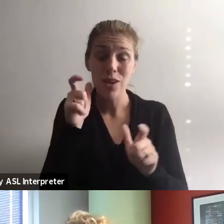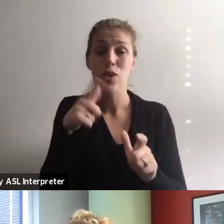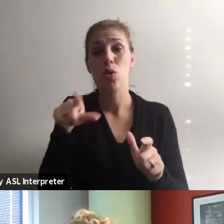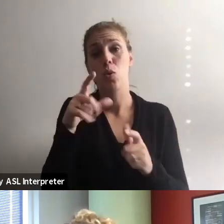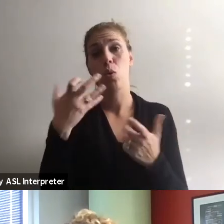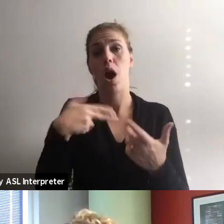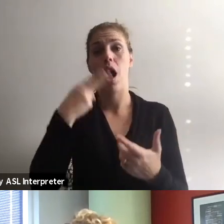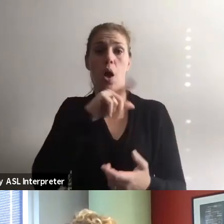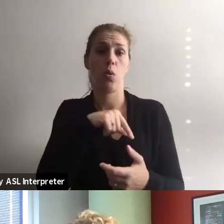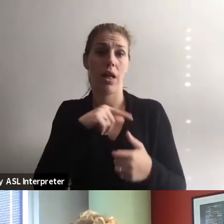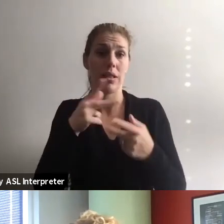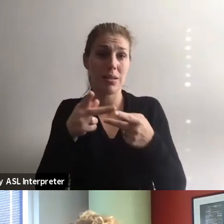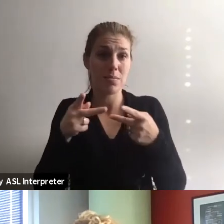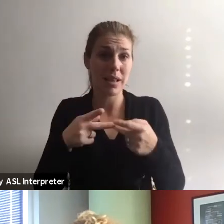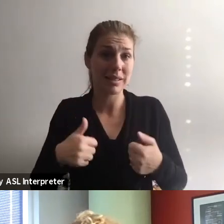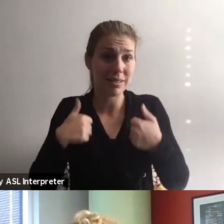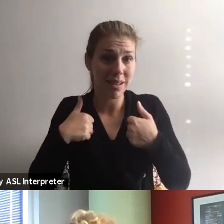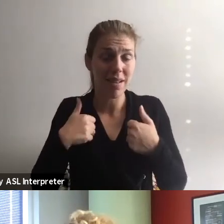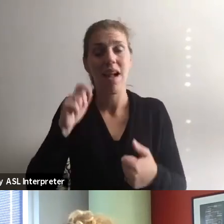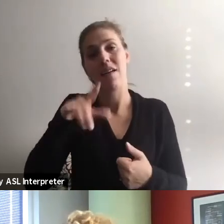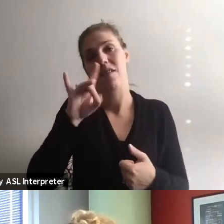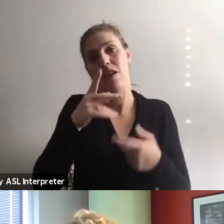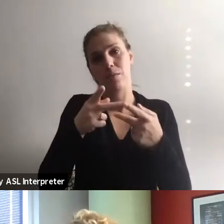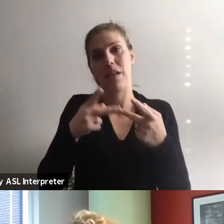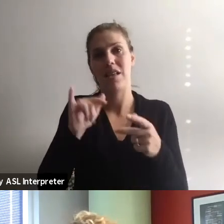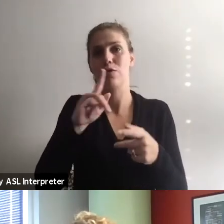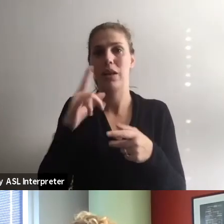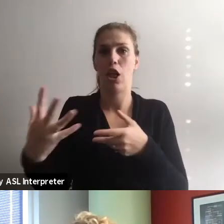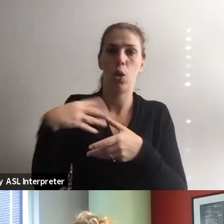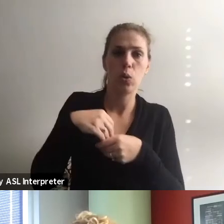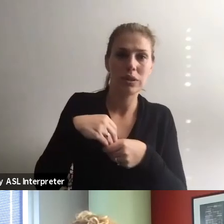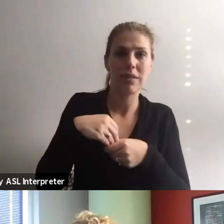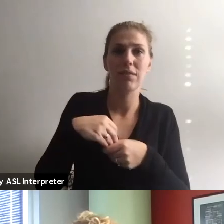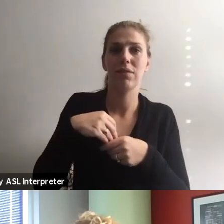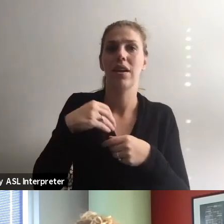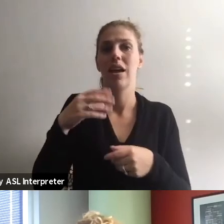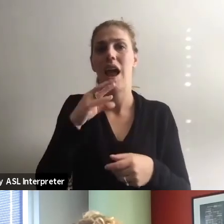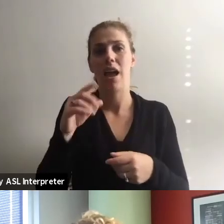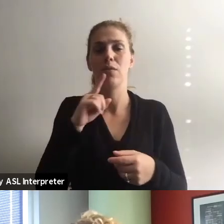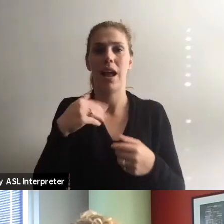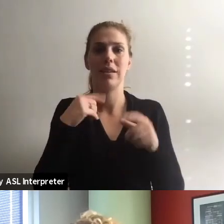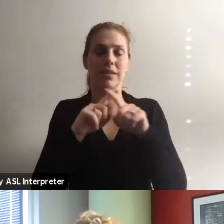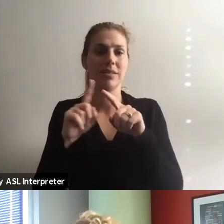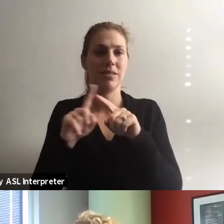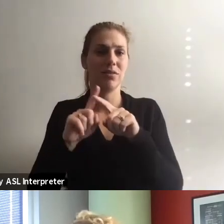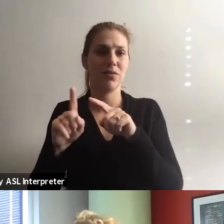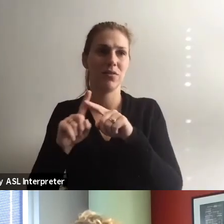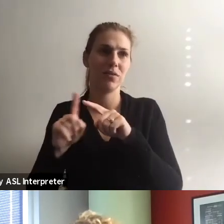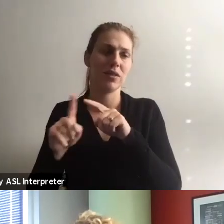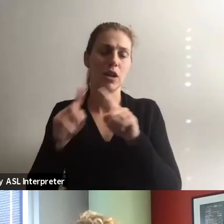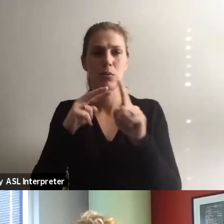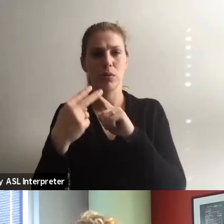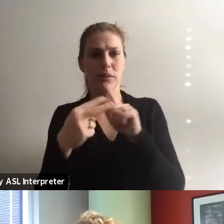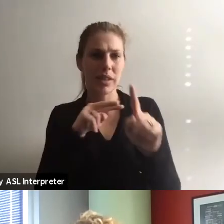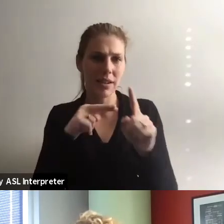a high quality place to live, is finding a place that's really inclusive and, and encounters many different perspectives